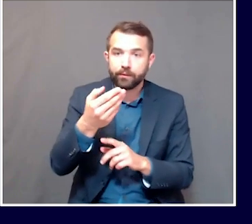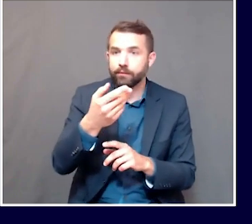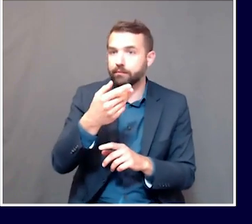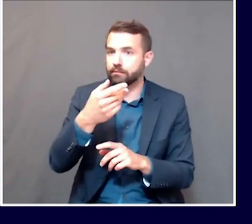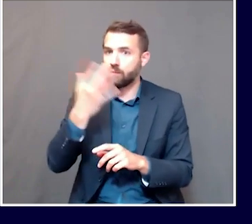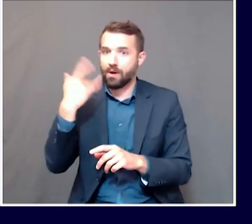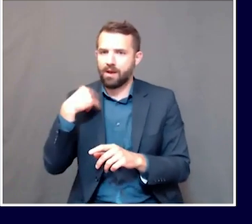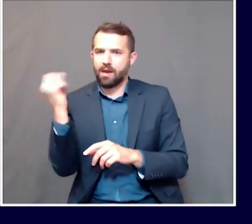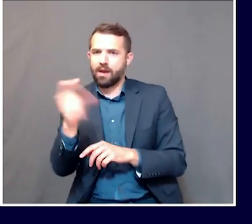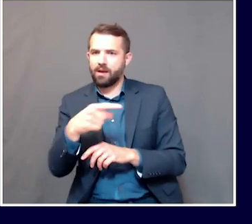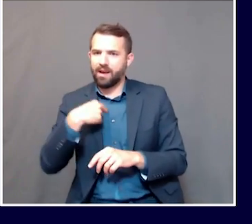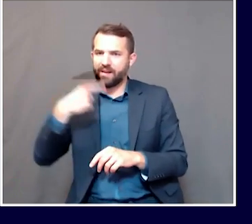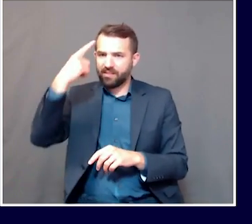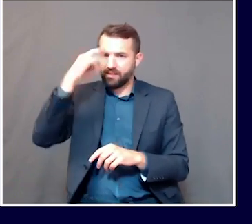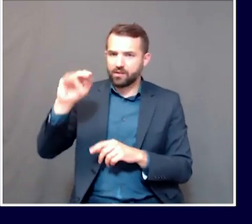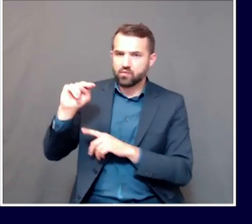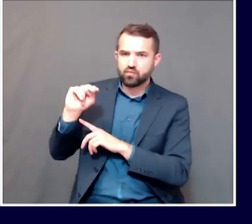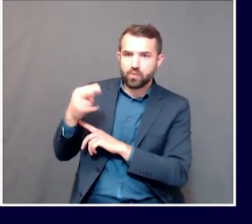And if it can,